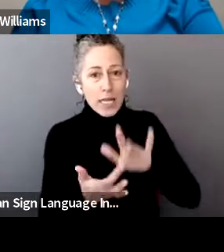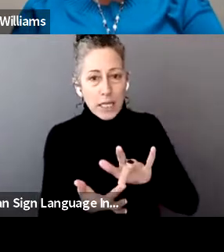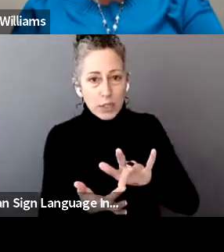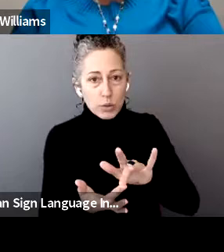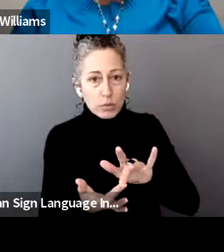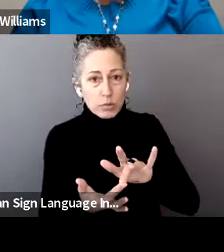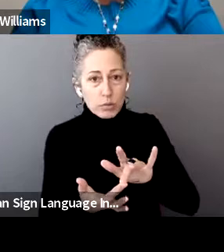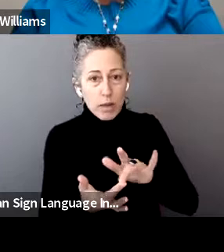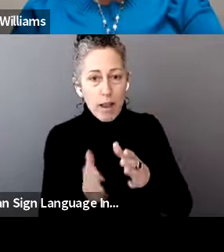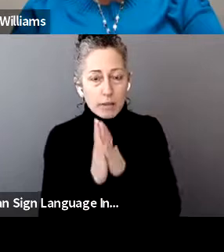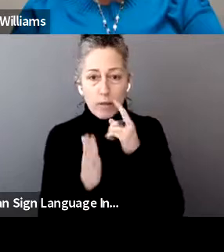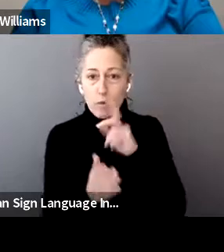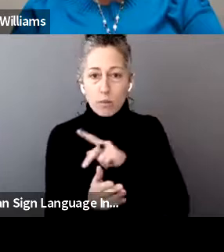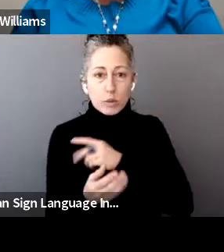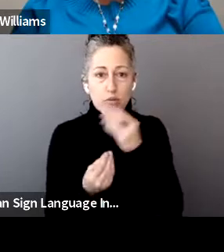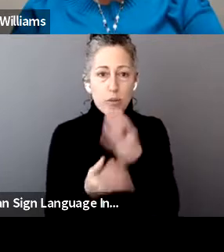financial information.